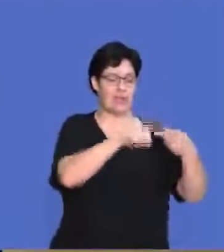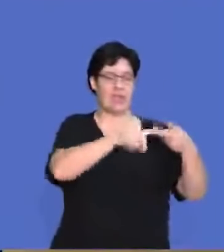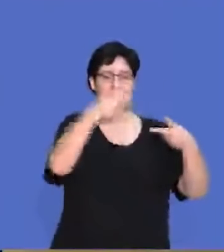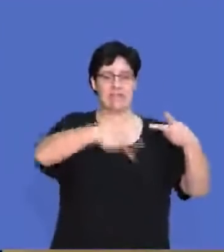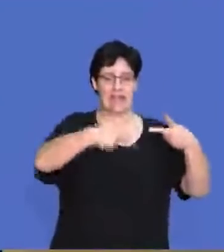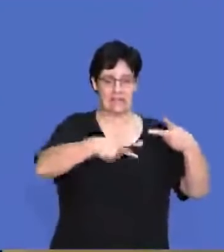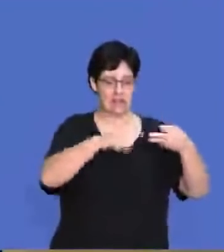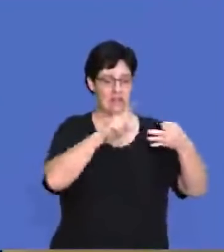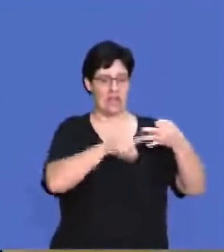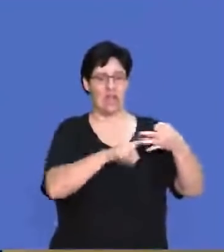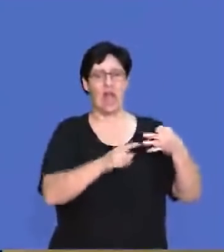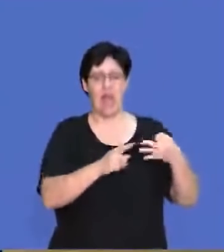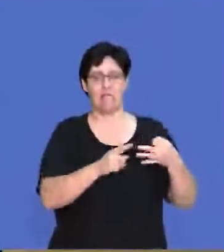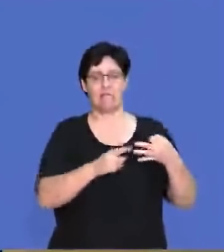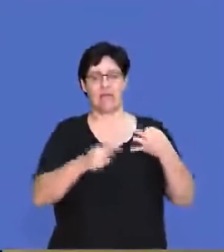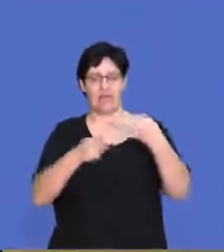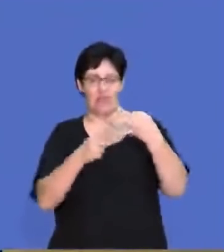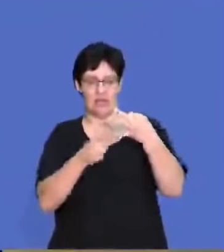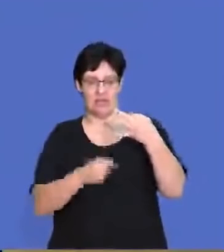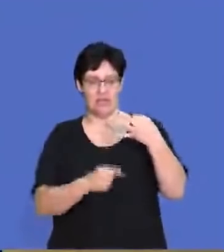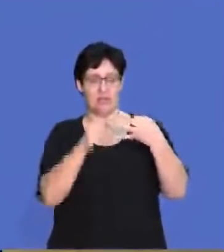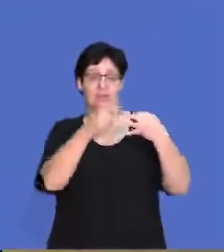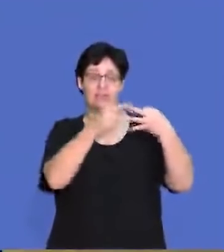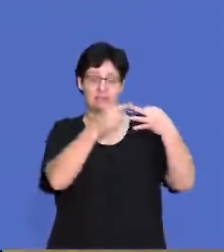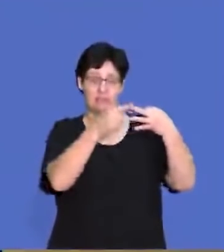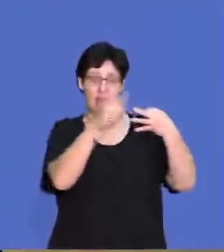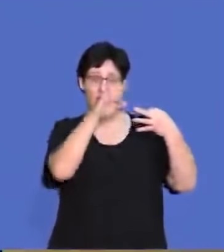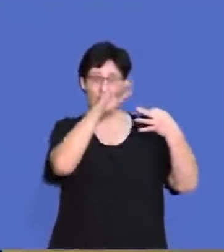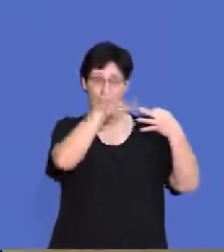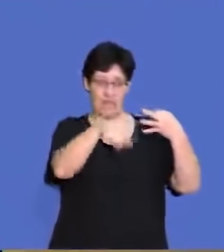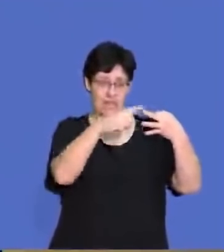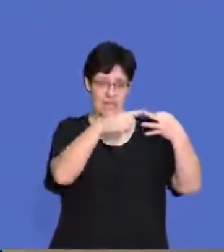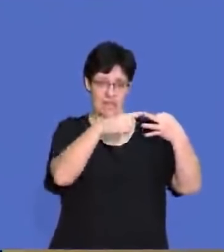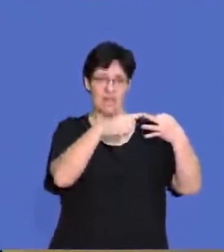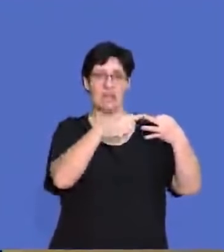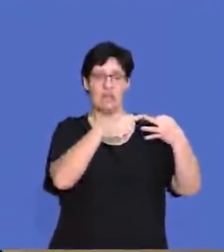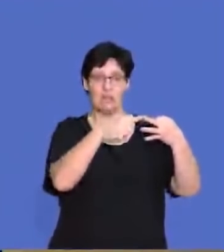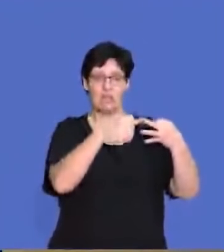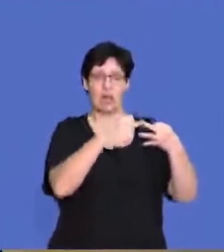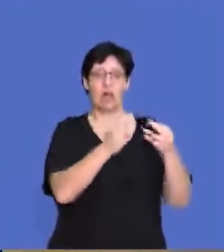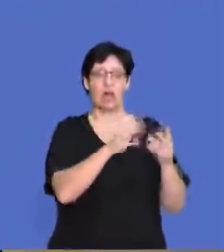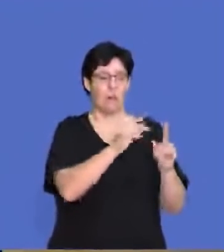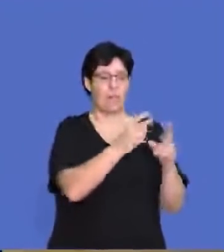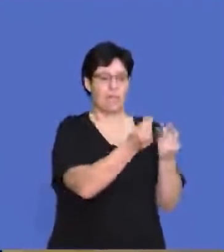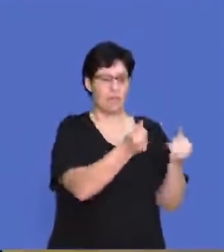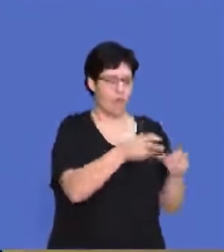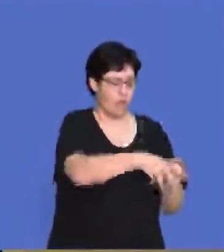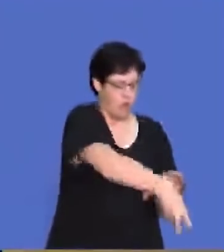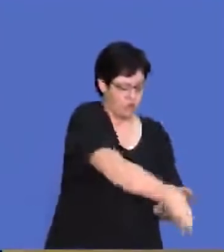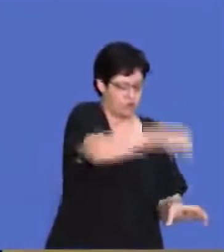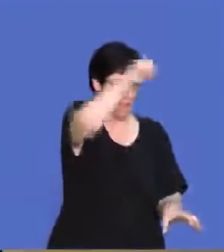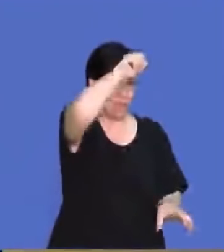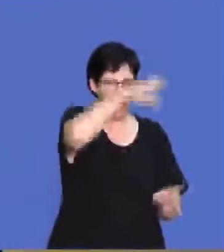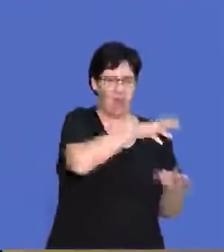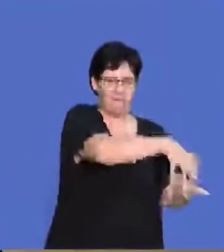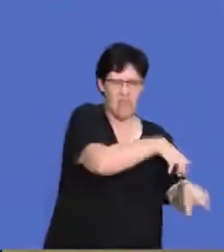secondary sector and you have the tertiary sector. Remember, the primary sector has to do with the extraction of raw materials from the earth.